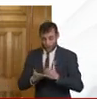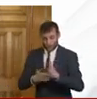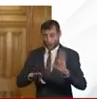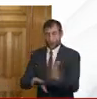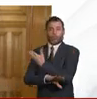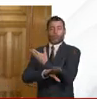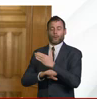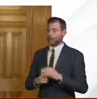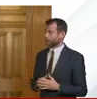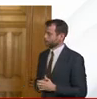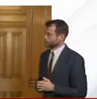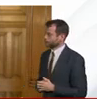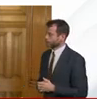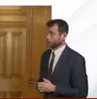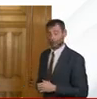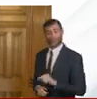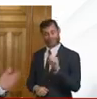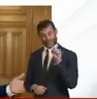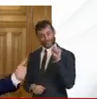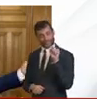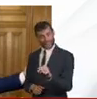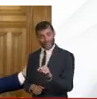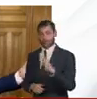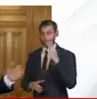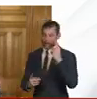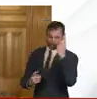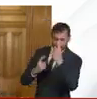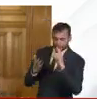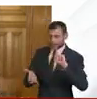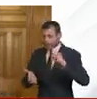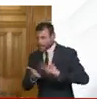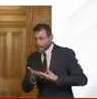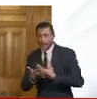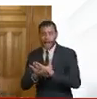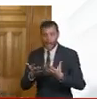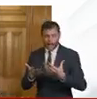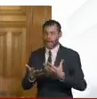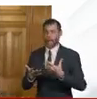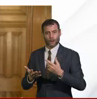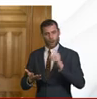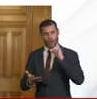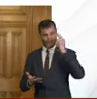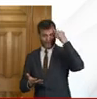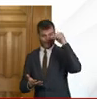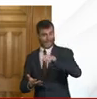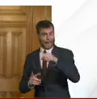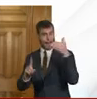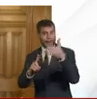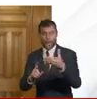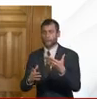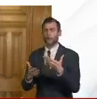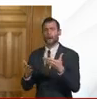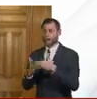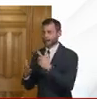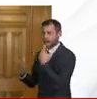that's the only thing that we consider based on the science and the medical advice uh of course um when it comes to the tube